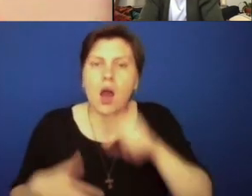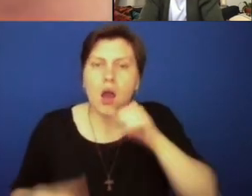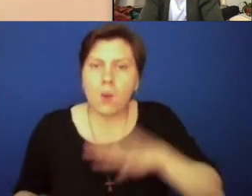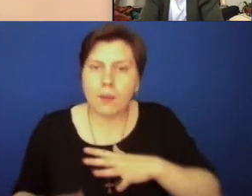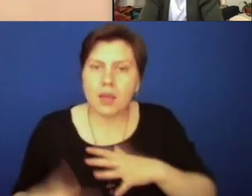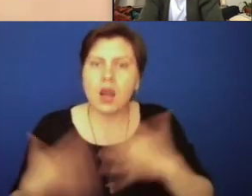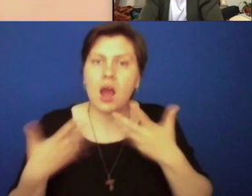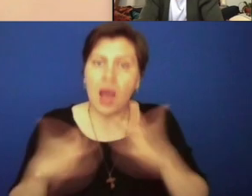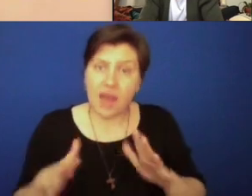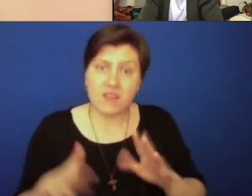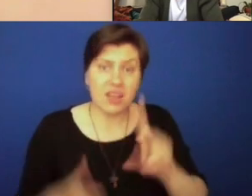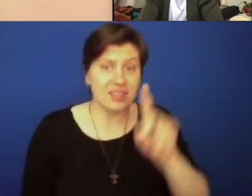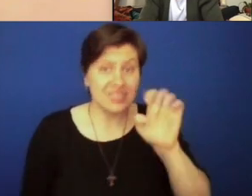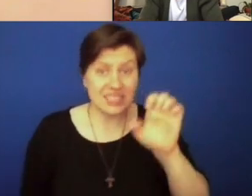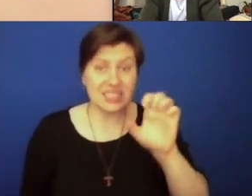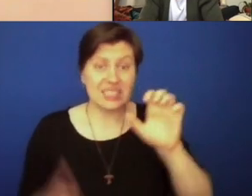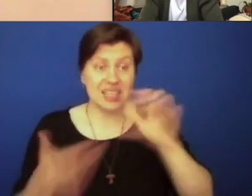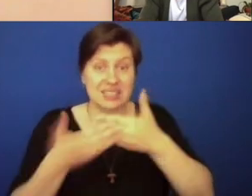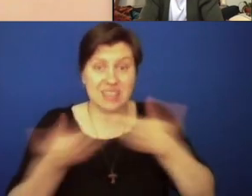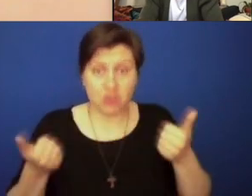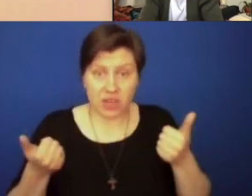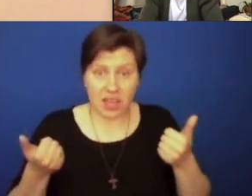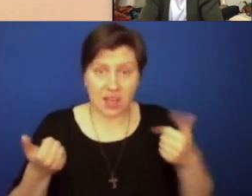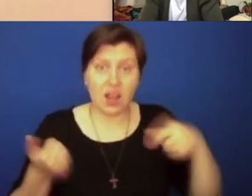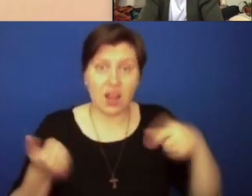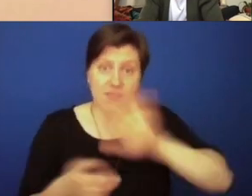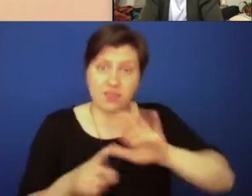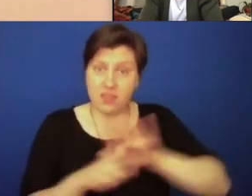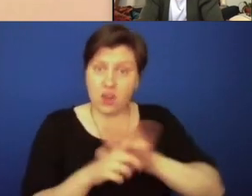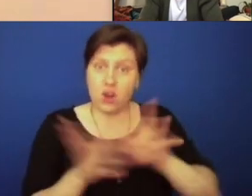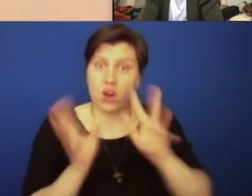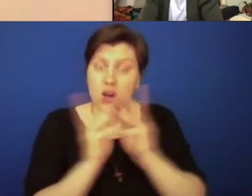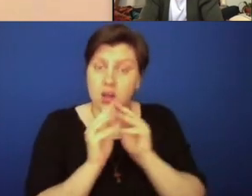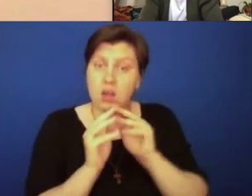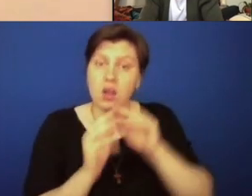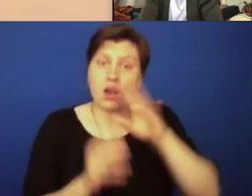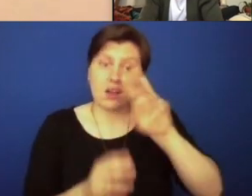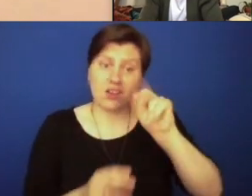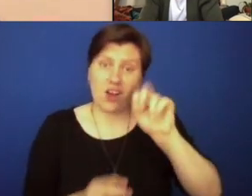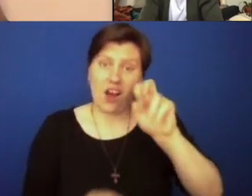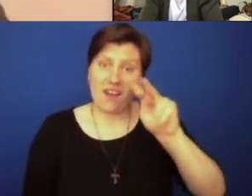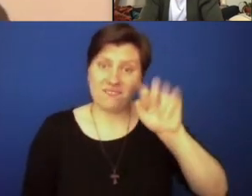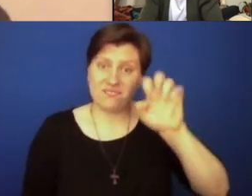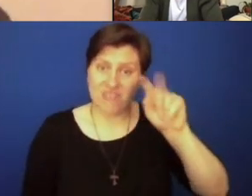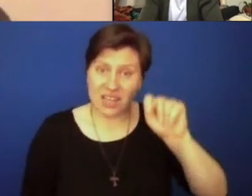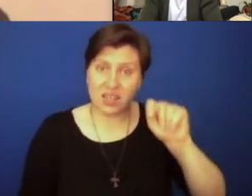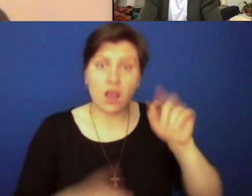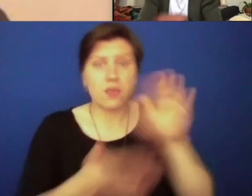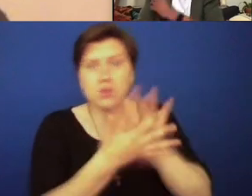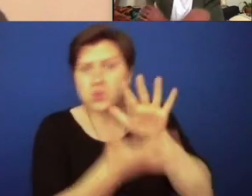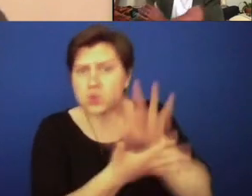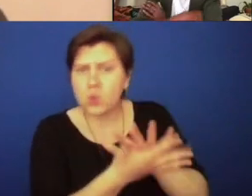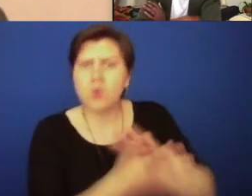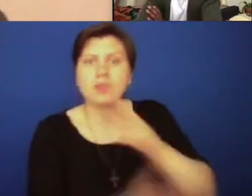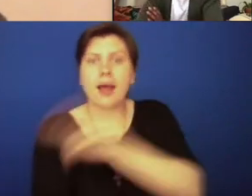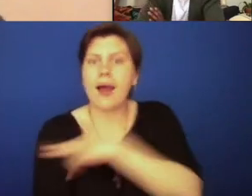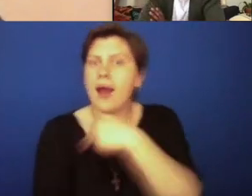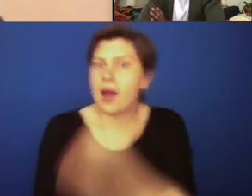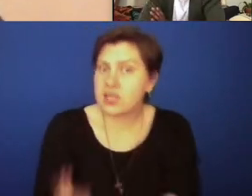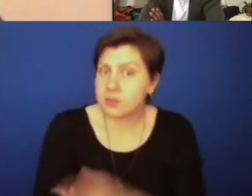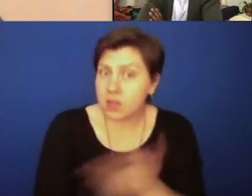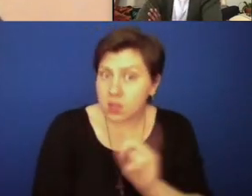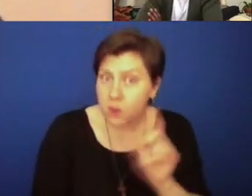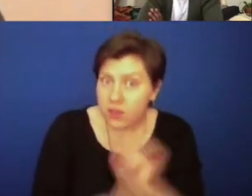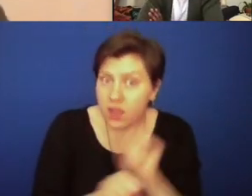are women who have desegregated their convents, but also when they desegregated their communities, they had to desegregate the convent, the schools that they worked in, the